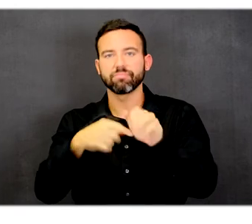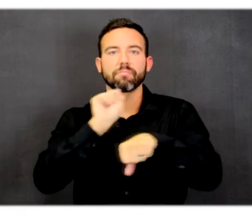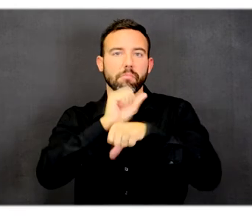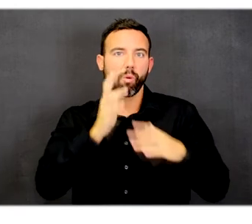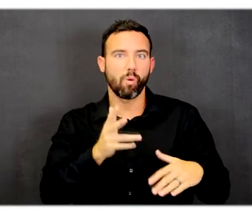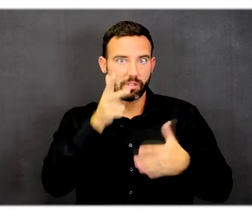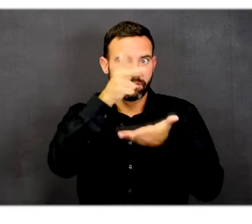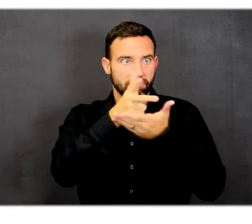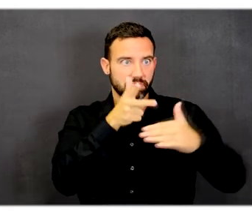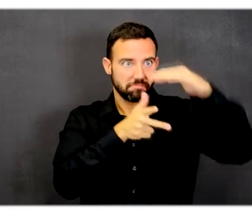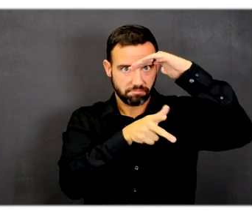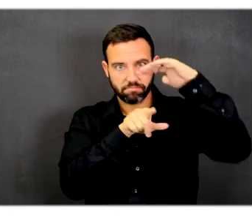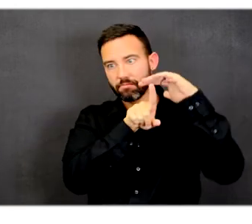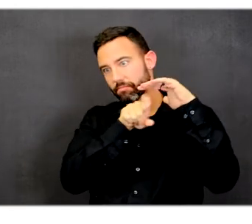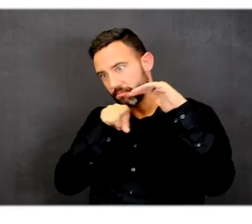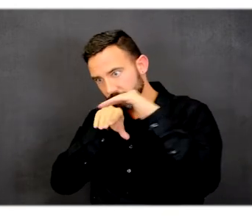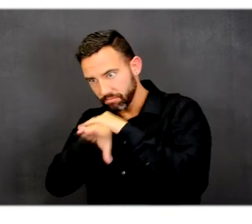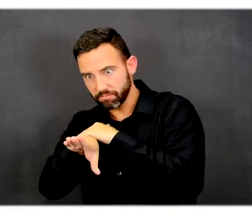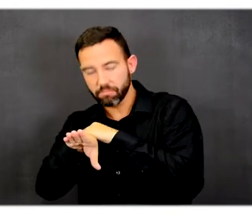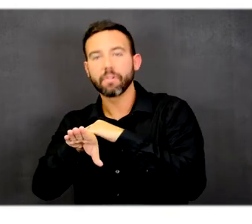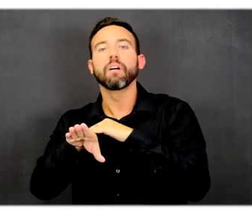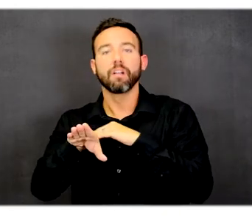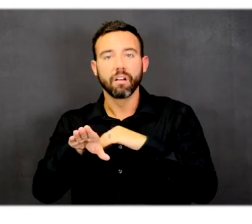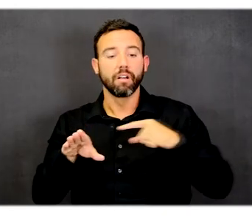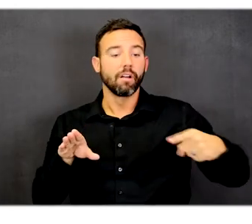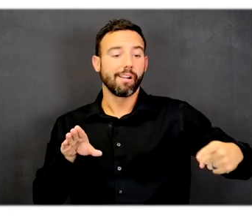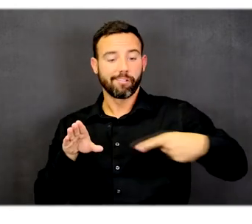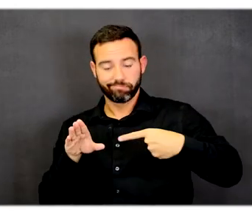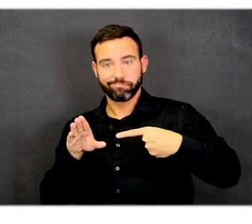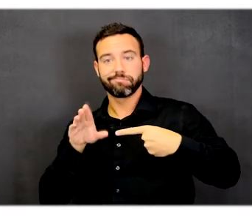the security turnstiles overlooking the main cafeteria.